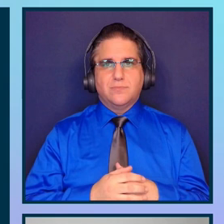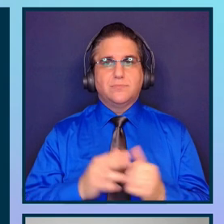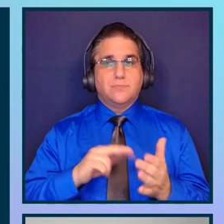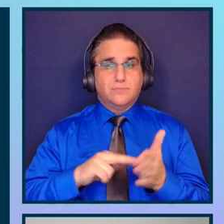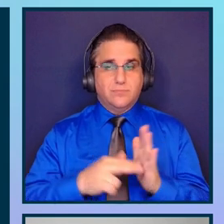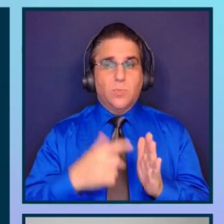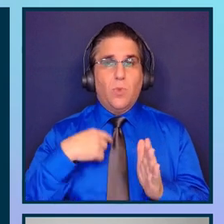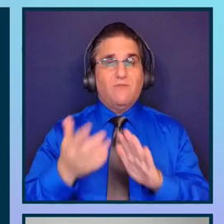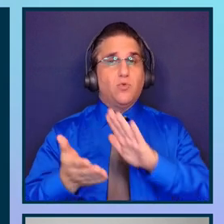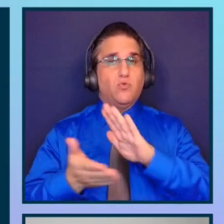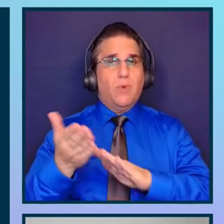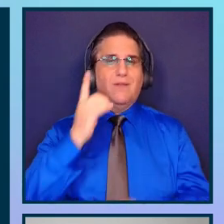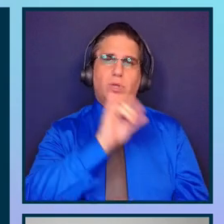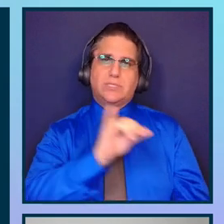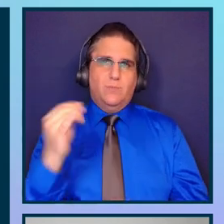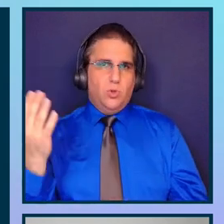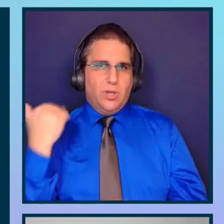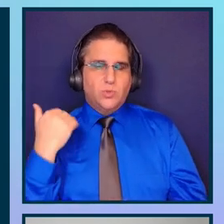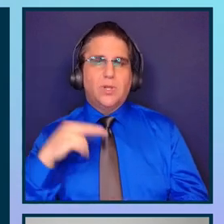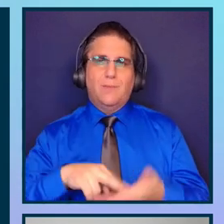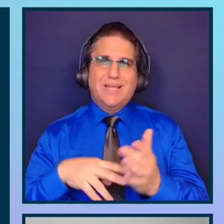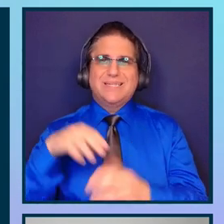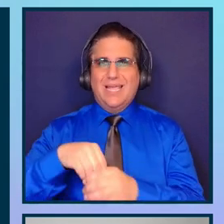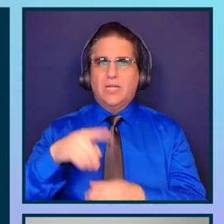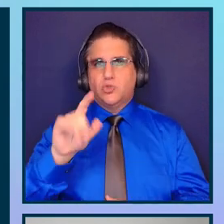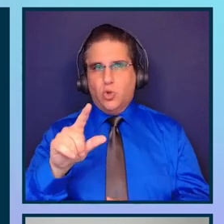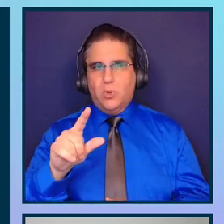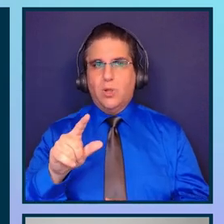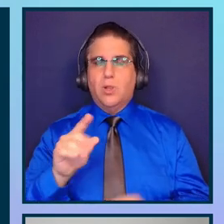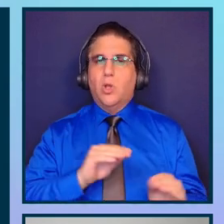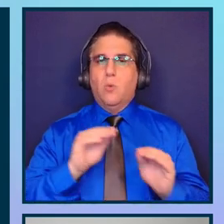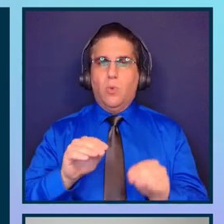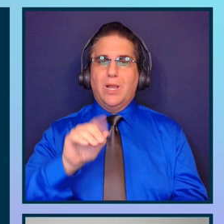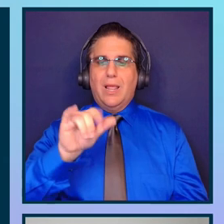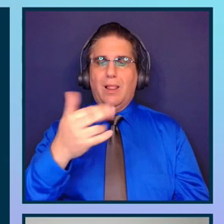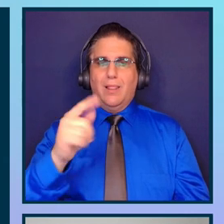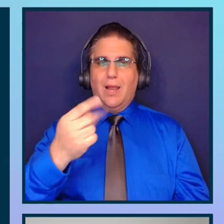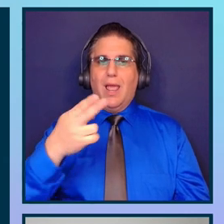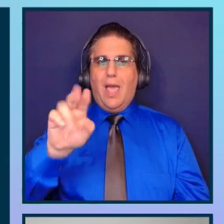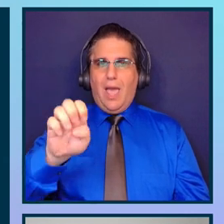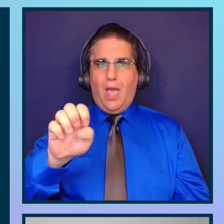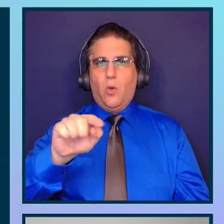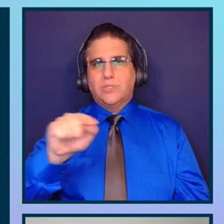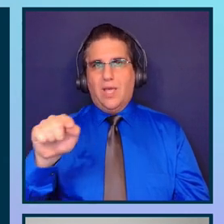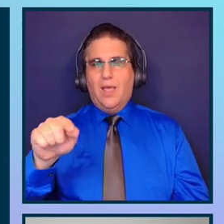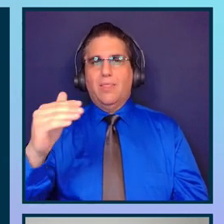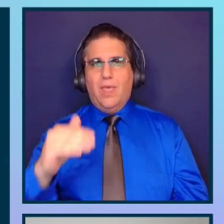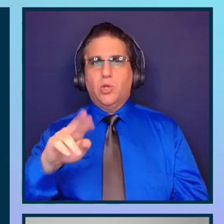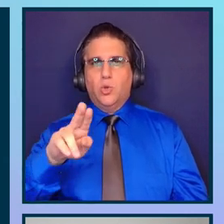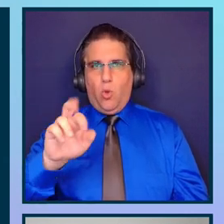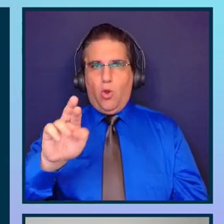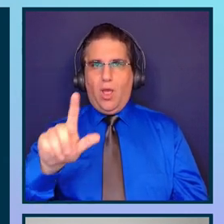to run it very similar. So we need to run it in the terminal, putting Lighthouse, followed by the URL that we want to test. In this case, I'm